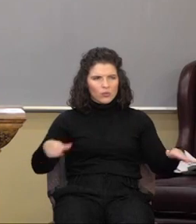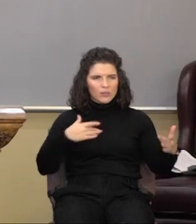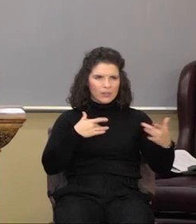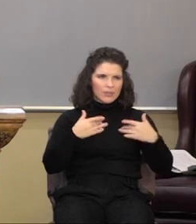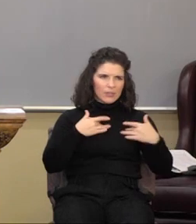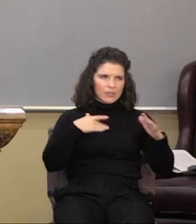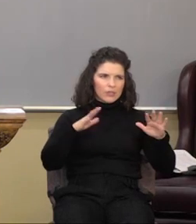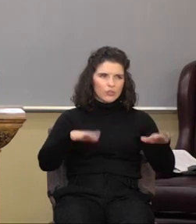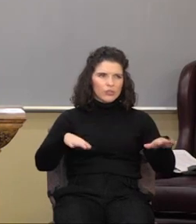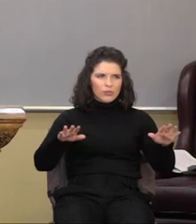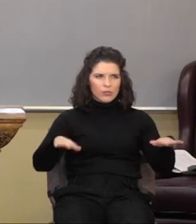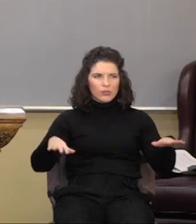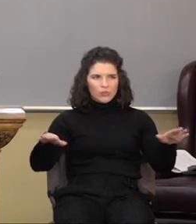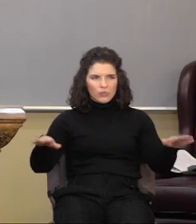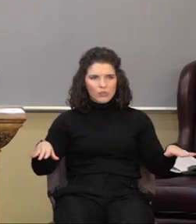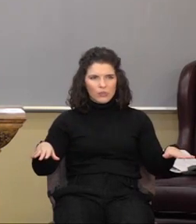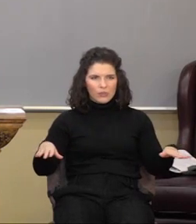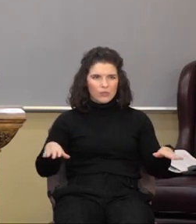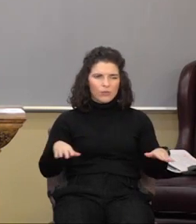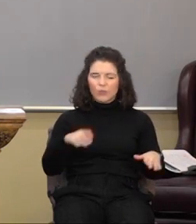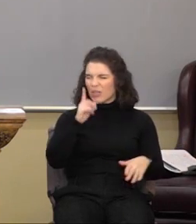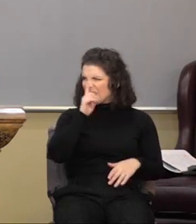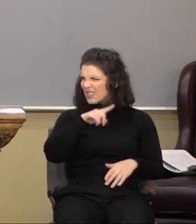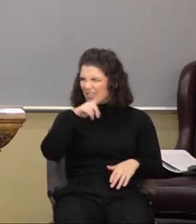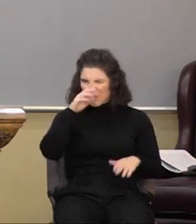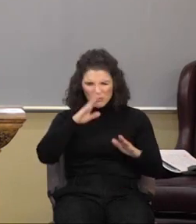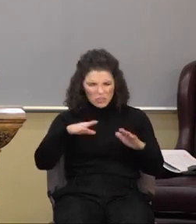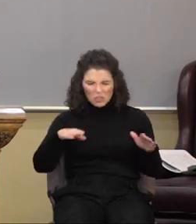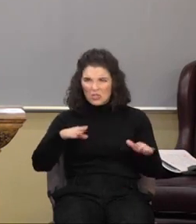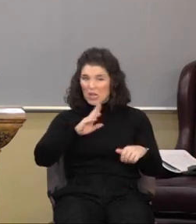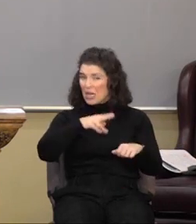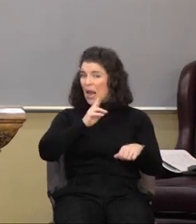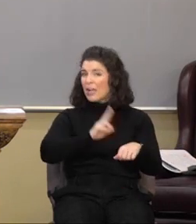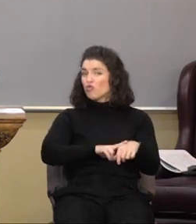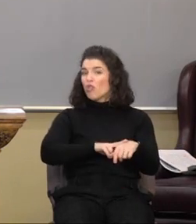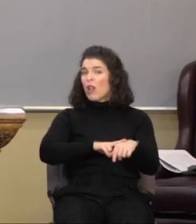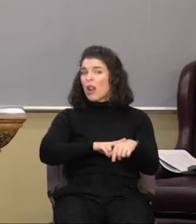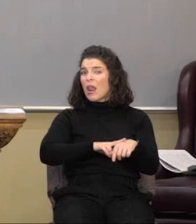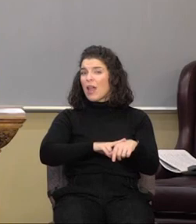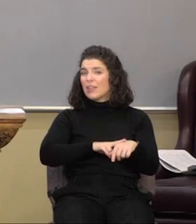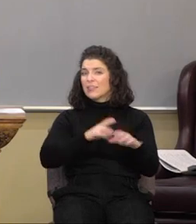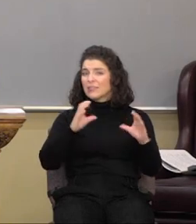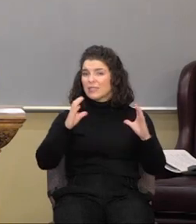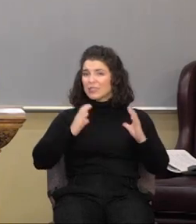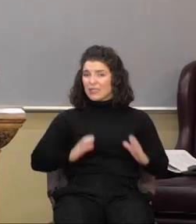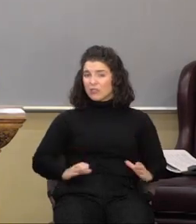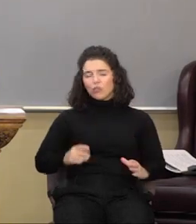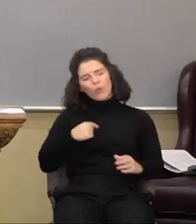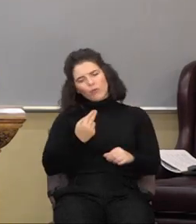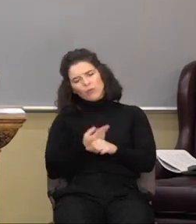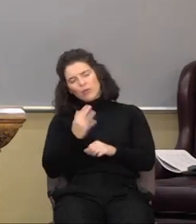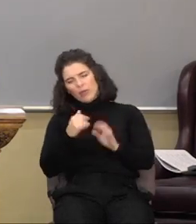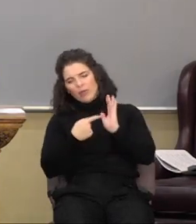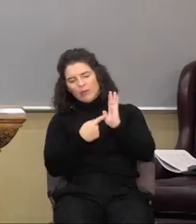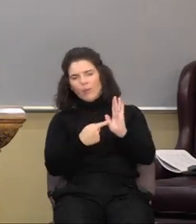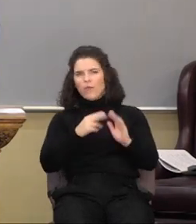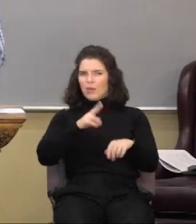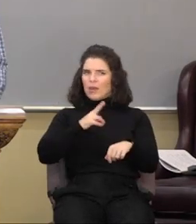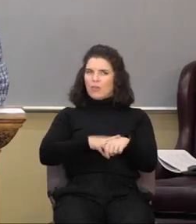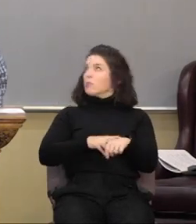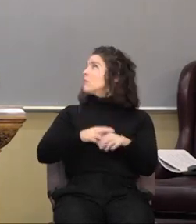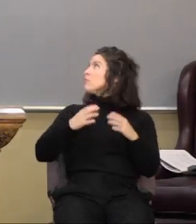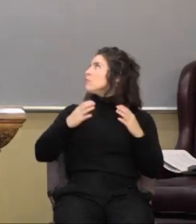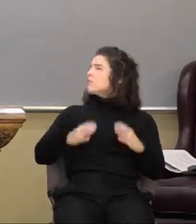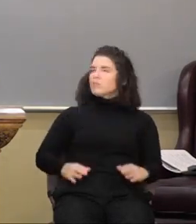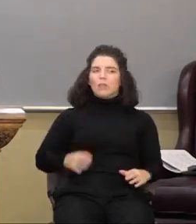children. We're not stepchildren. We're not naturalized citizens. I'm a naturalized citizen. I think there's